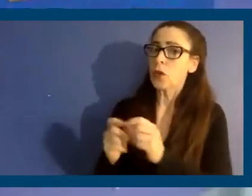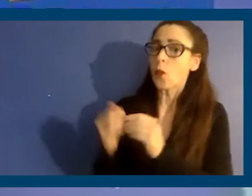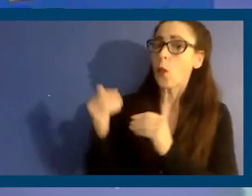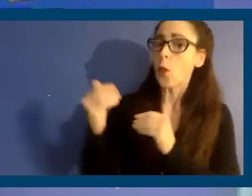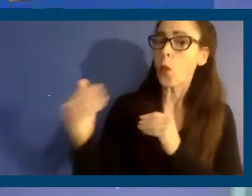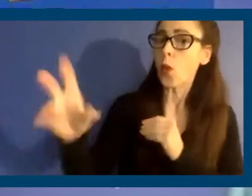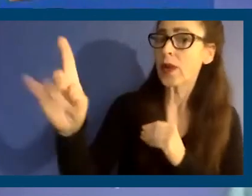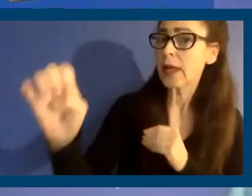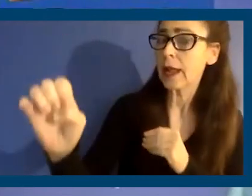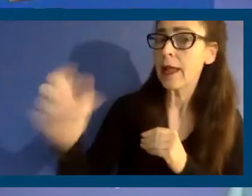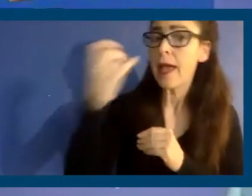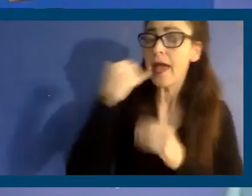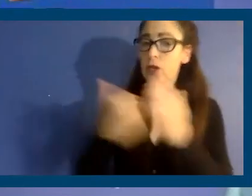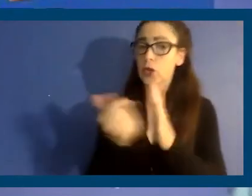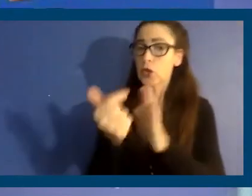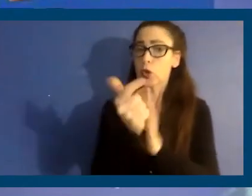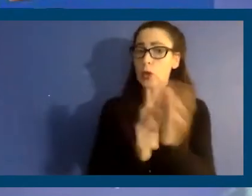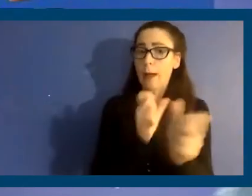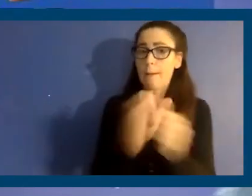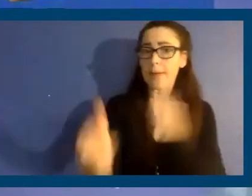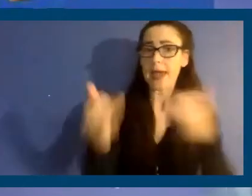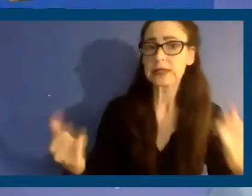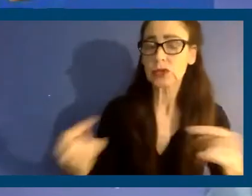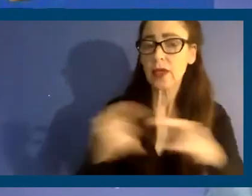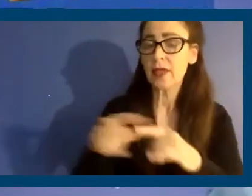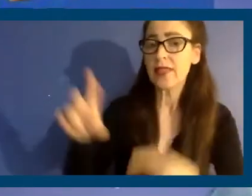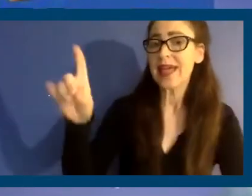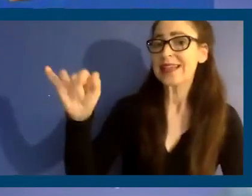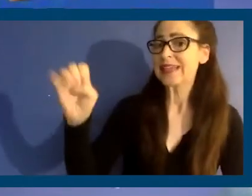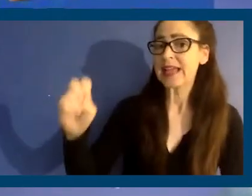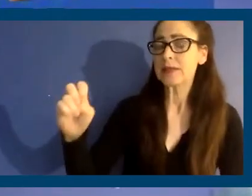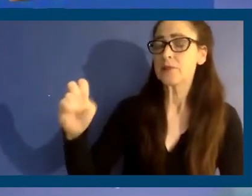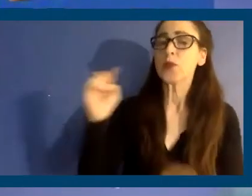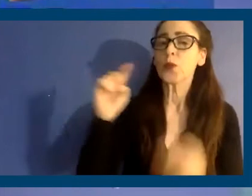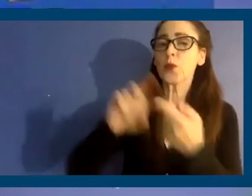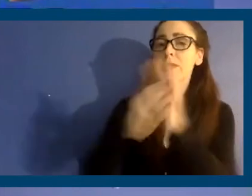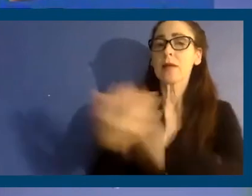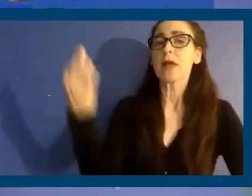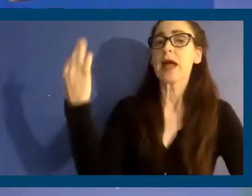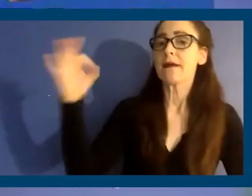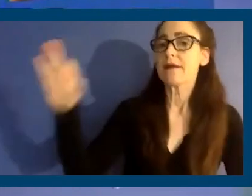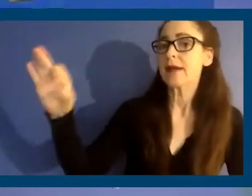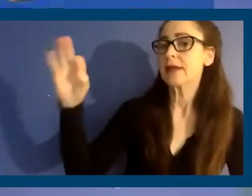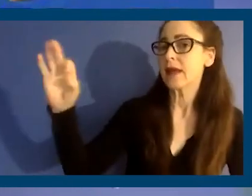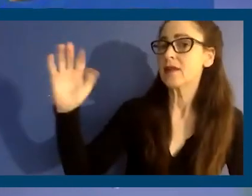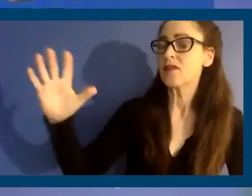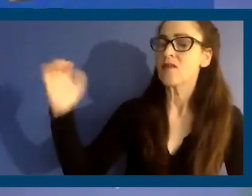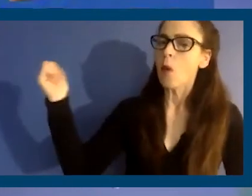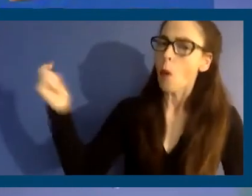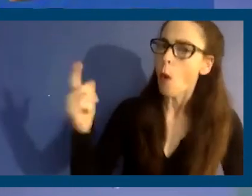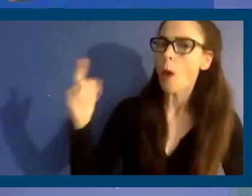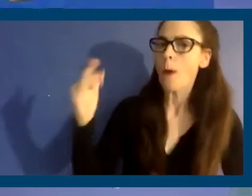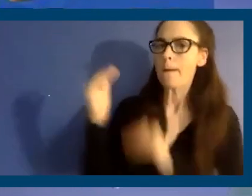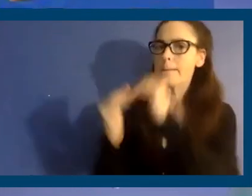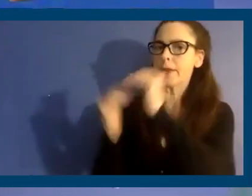new law today, any city, that date would be 1995, meaning that all buildings built